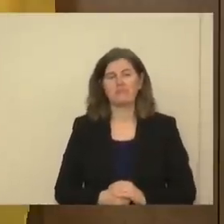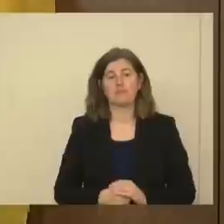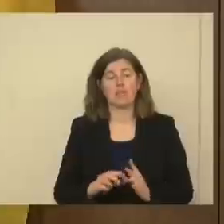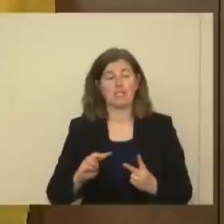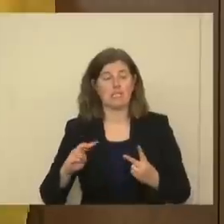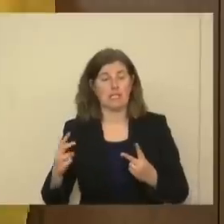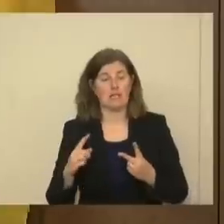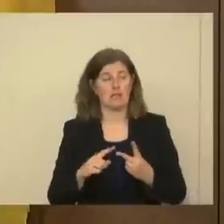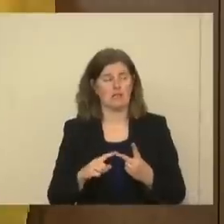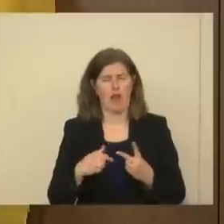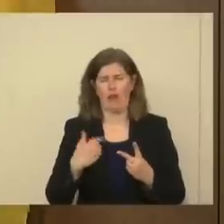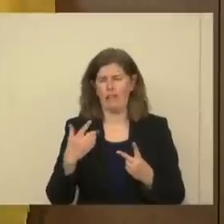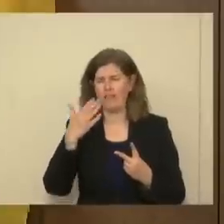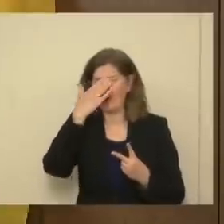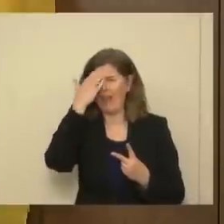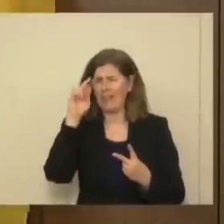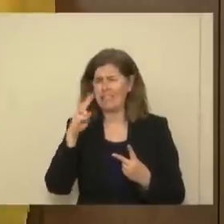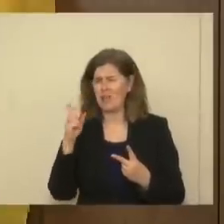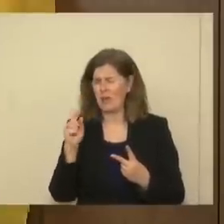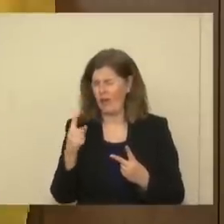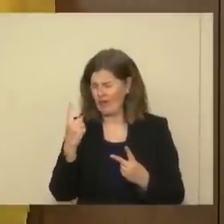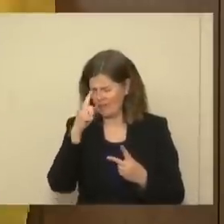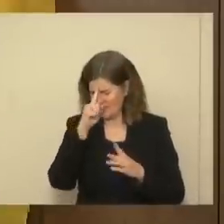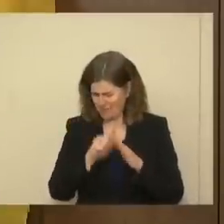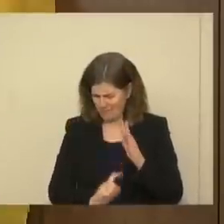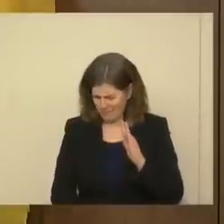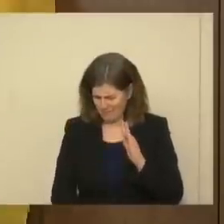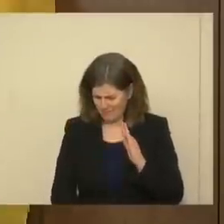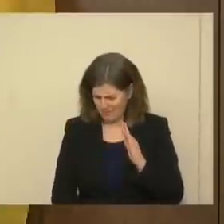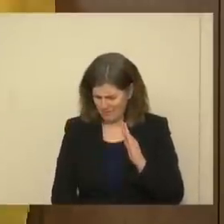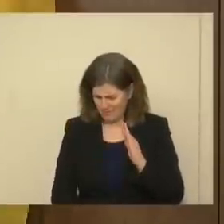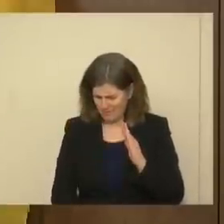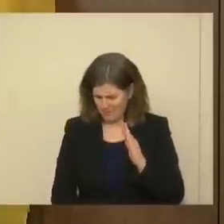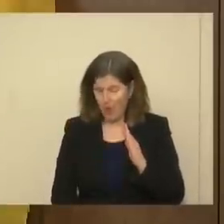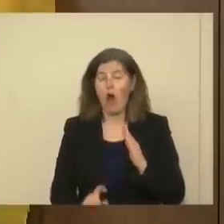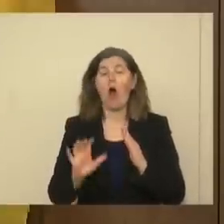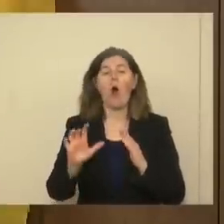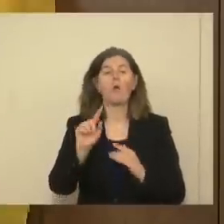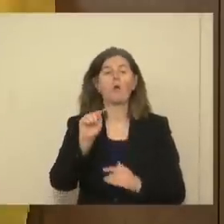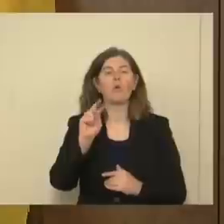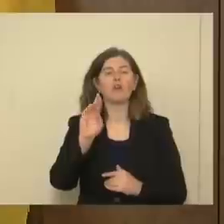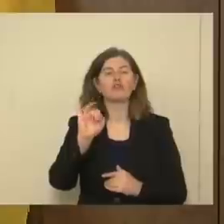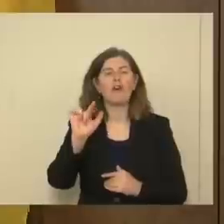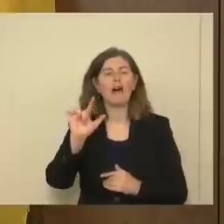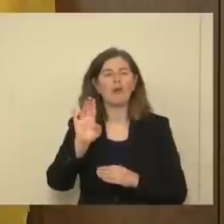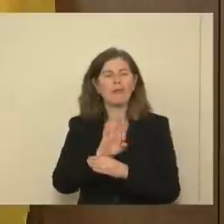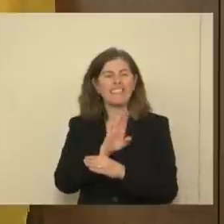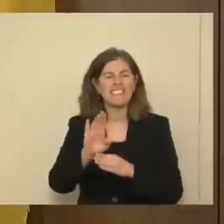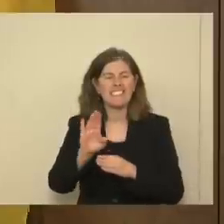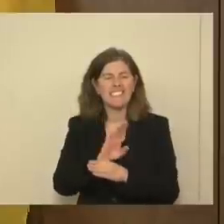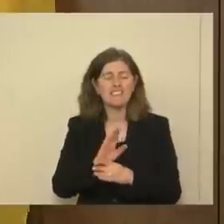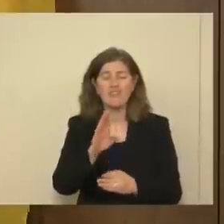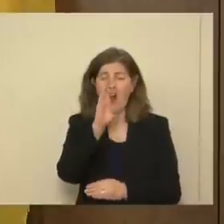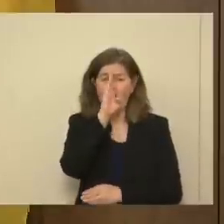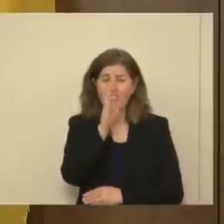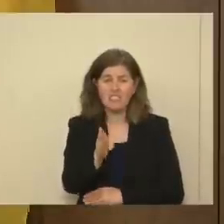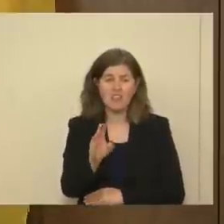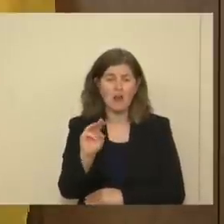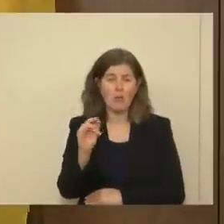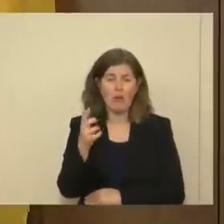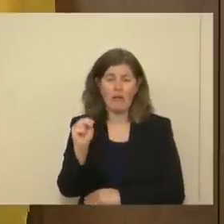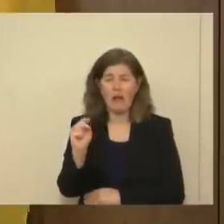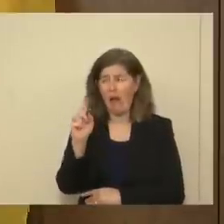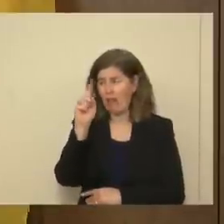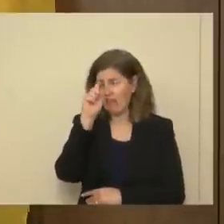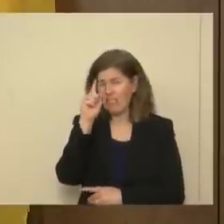Two, I already forgot the second question, Morgan. That always happens to me. Oh, tribal businesses. Frankly, Morgan, I think